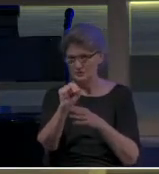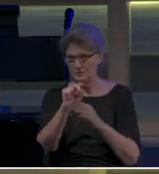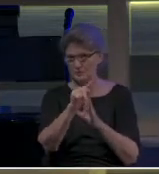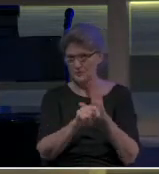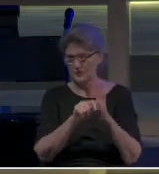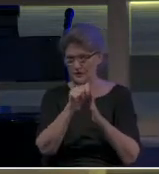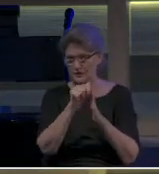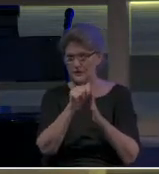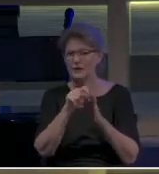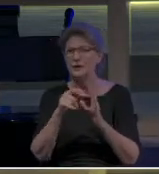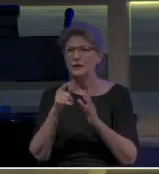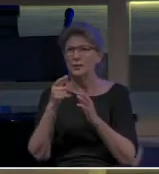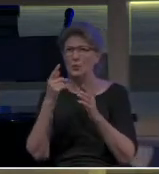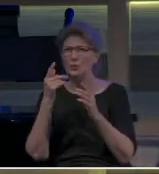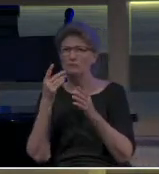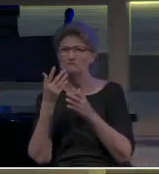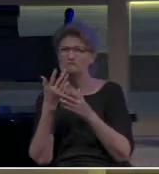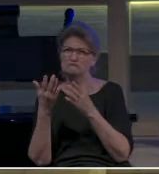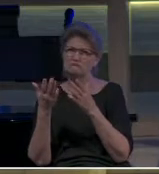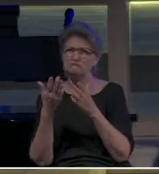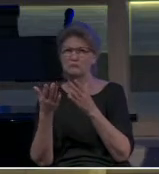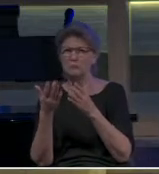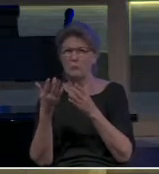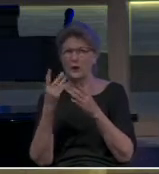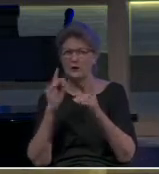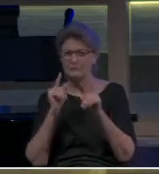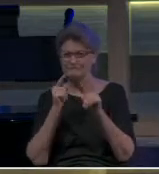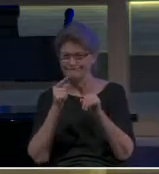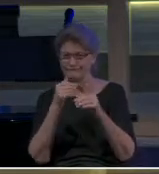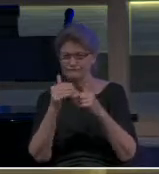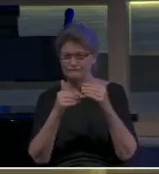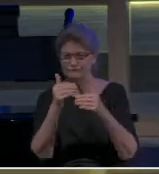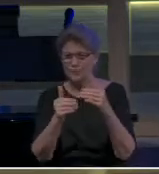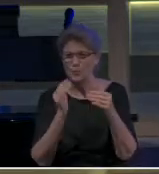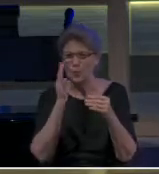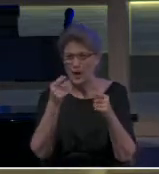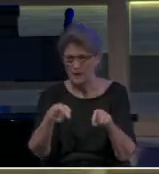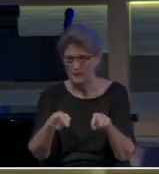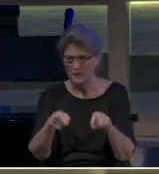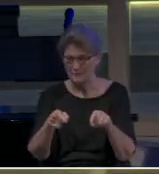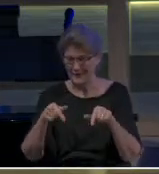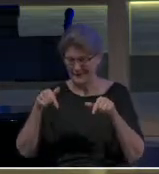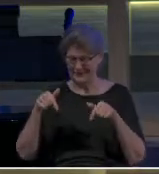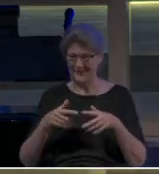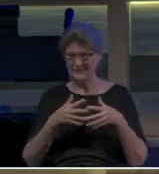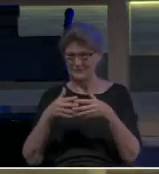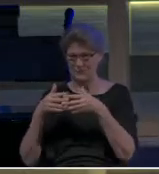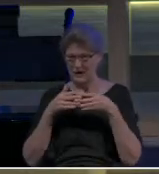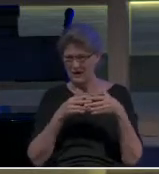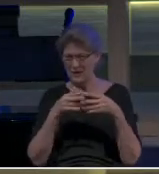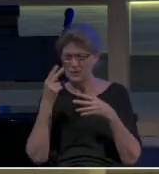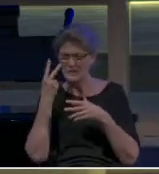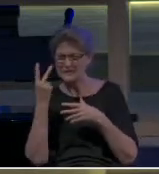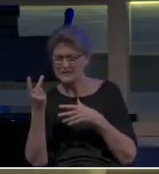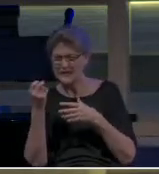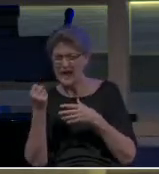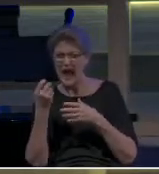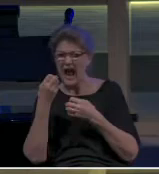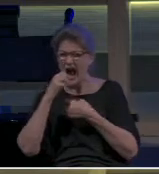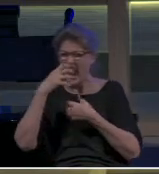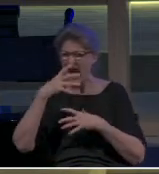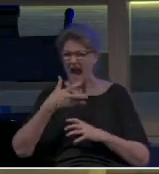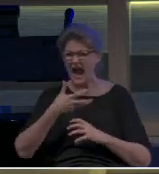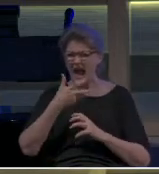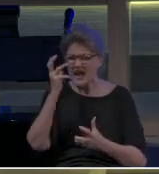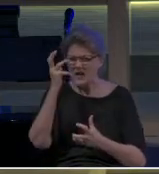even now. But even in our own country, we see anger and bitterness growing and